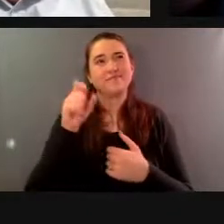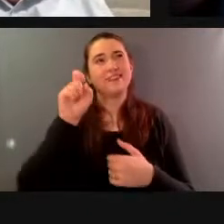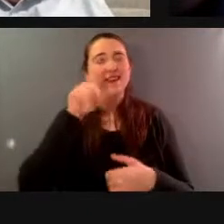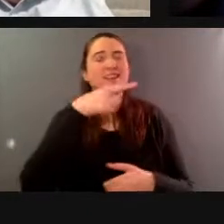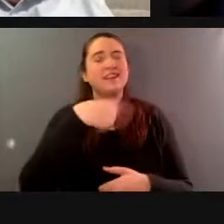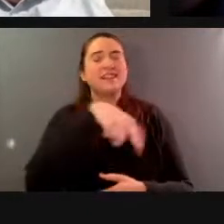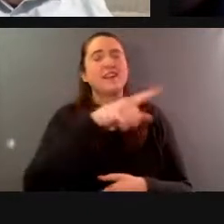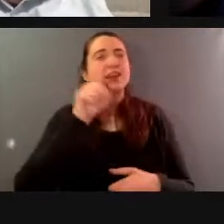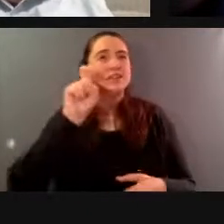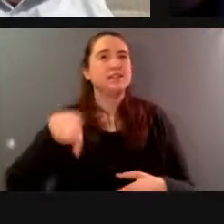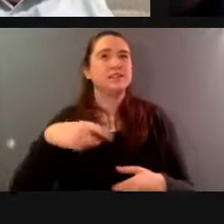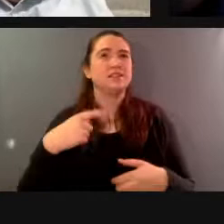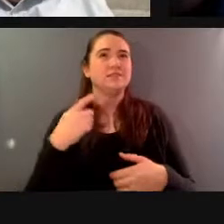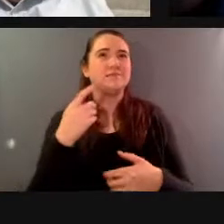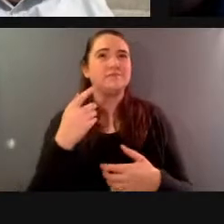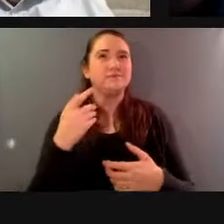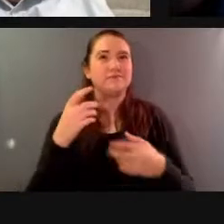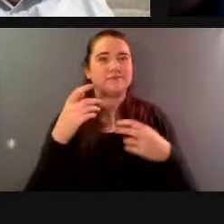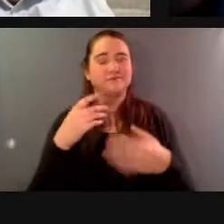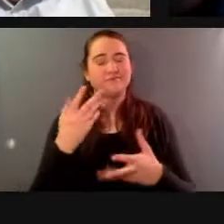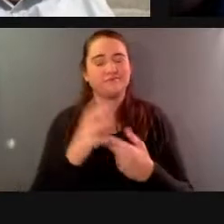the for the life sciences